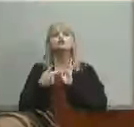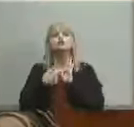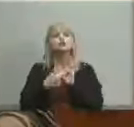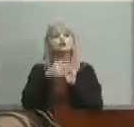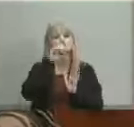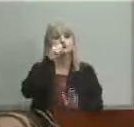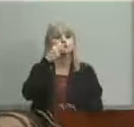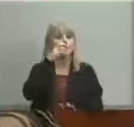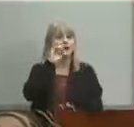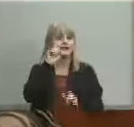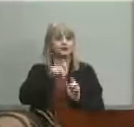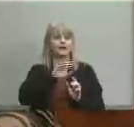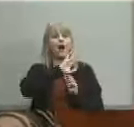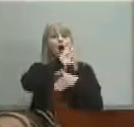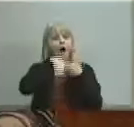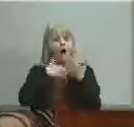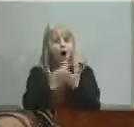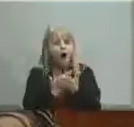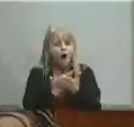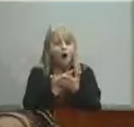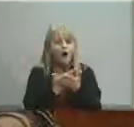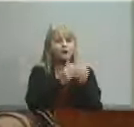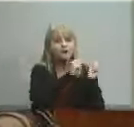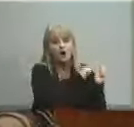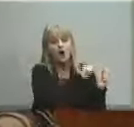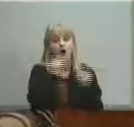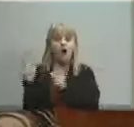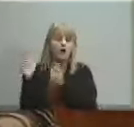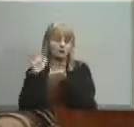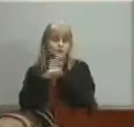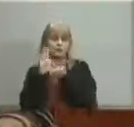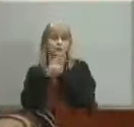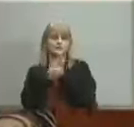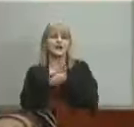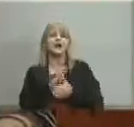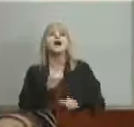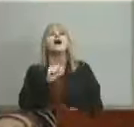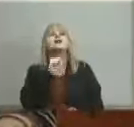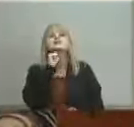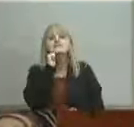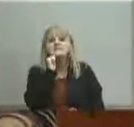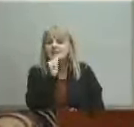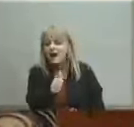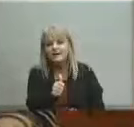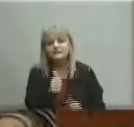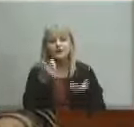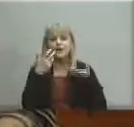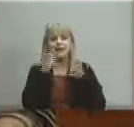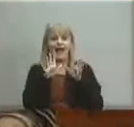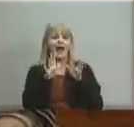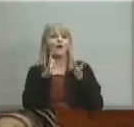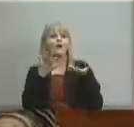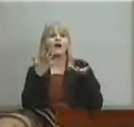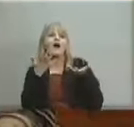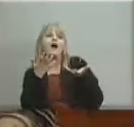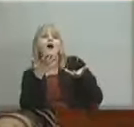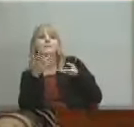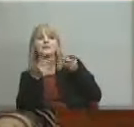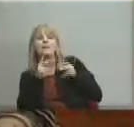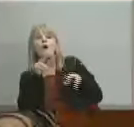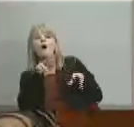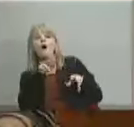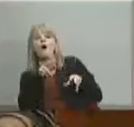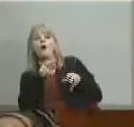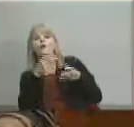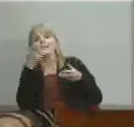schools not an opportunity for your top performers to garnish more entrance to their cherry-picking systems the truth of the matter is these schools should be